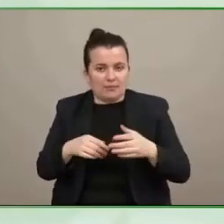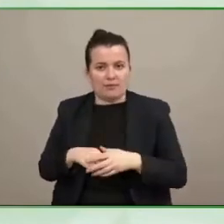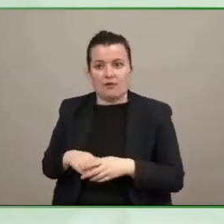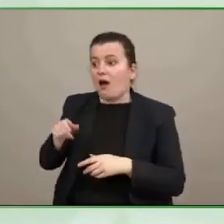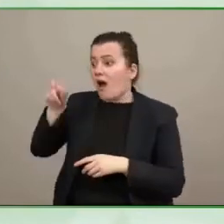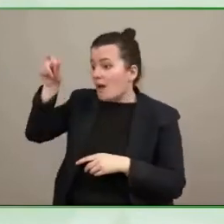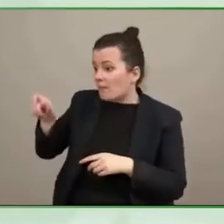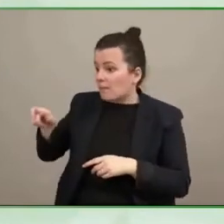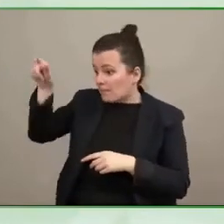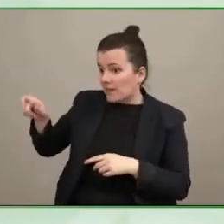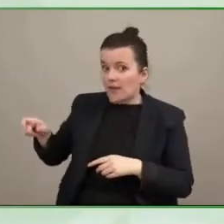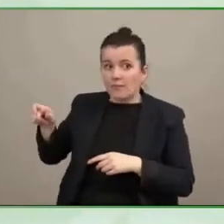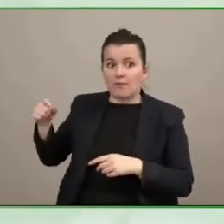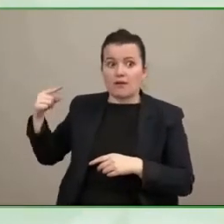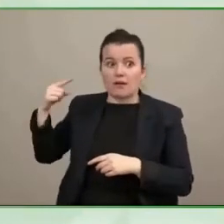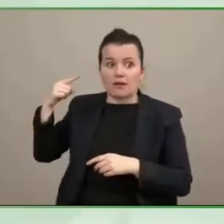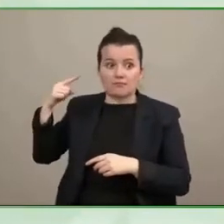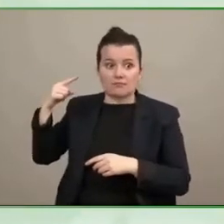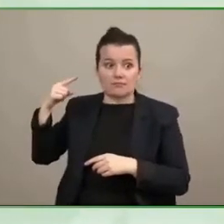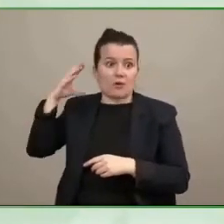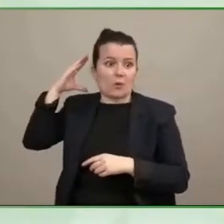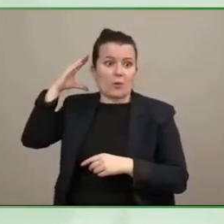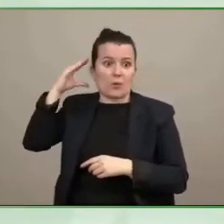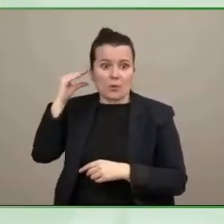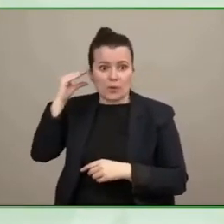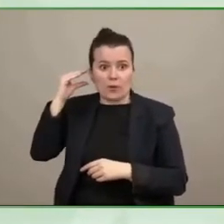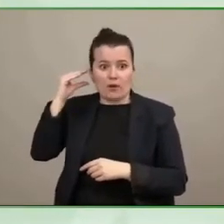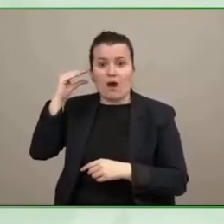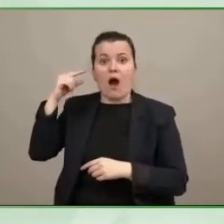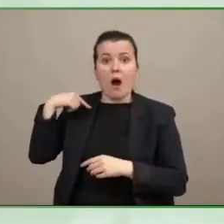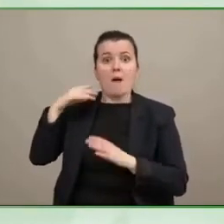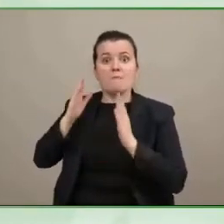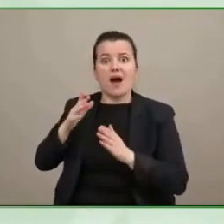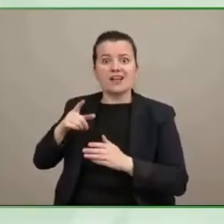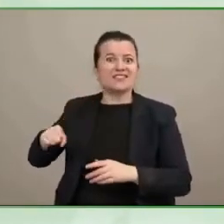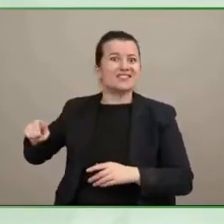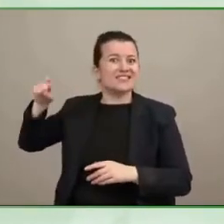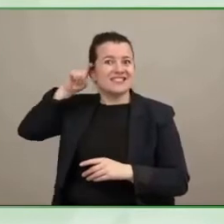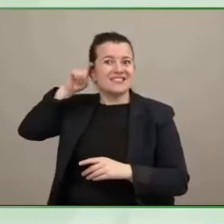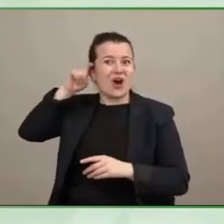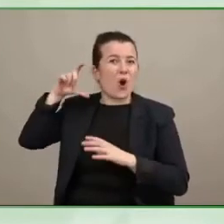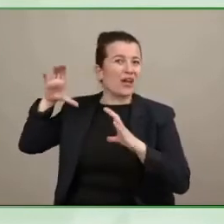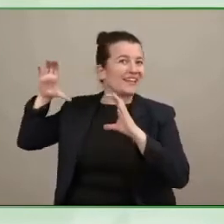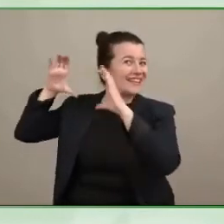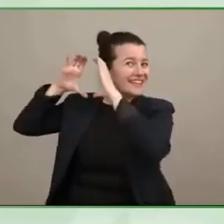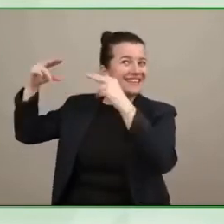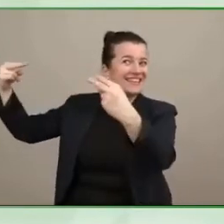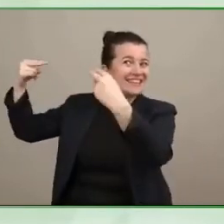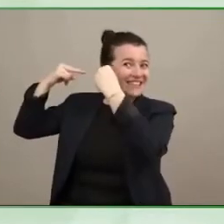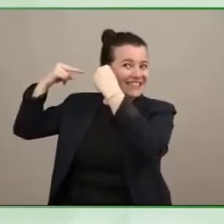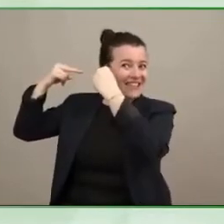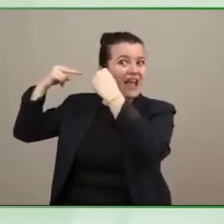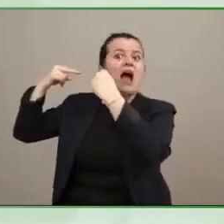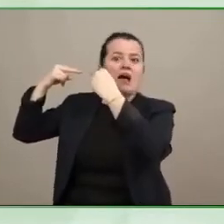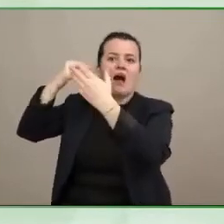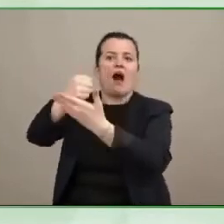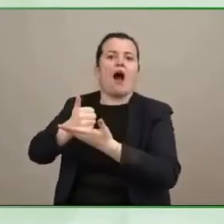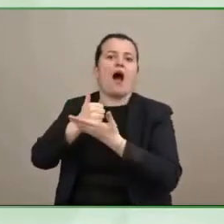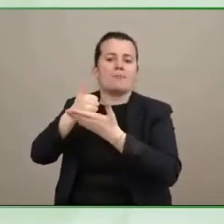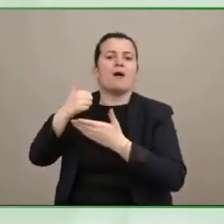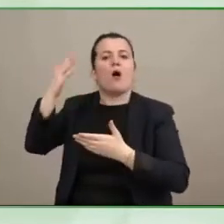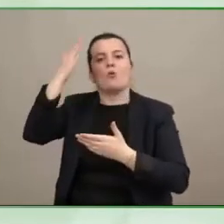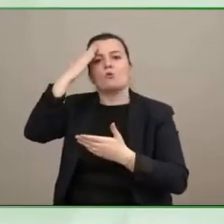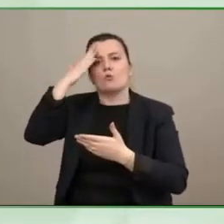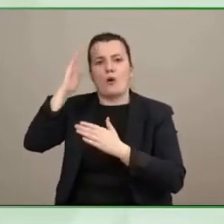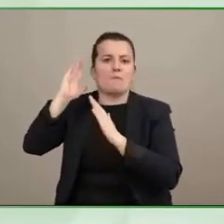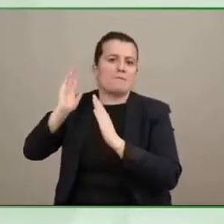a device which they feel is stigmatizing because people with visual impairments need audio description and